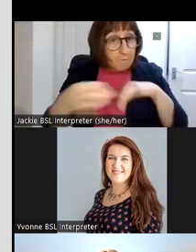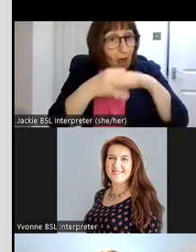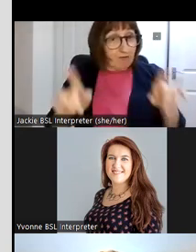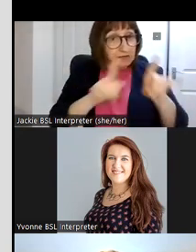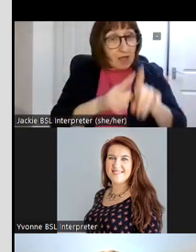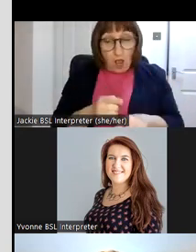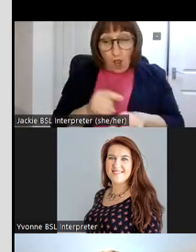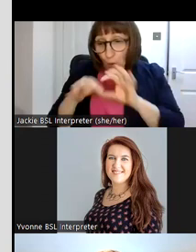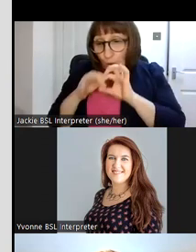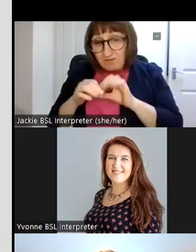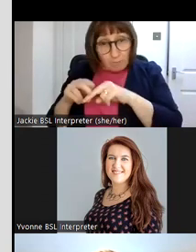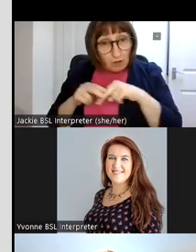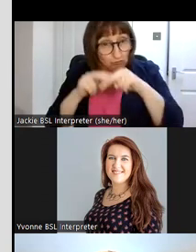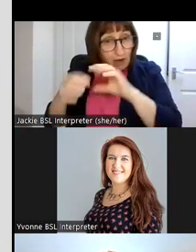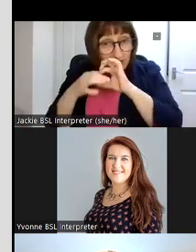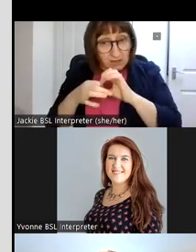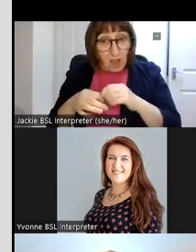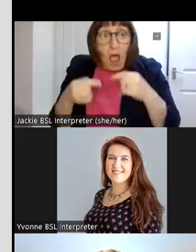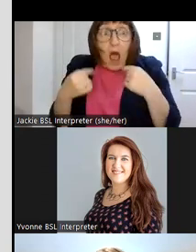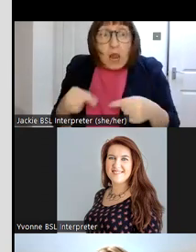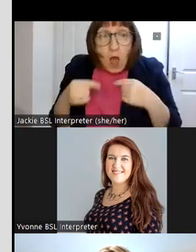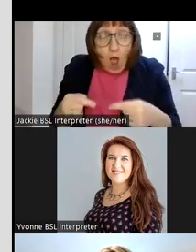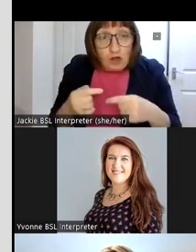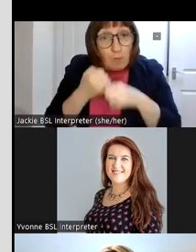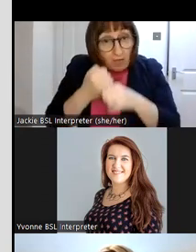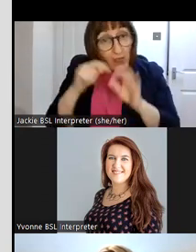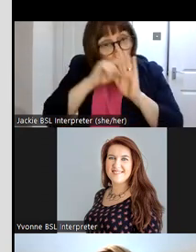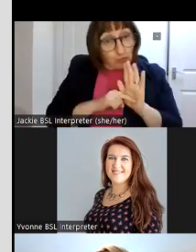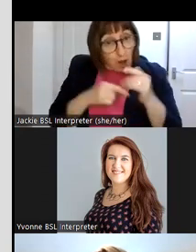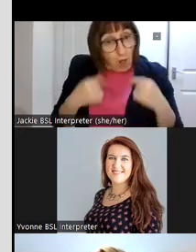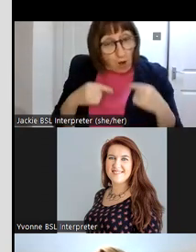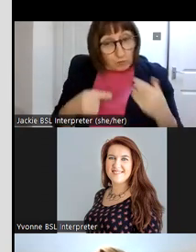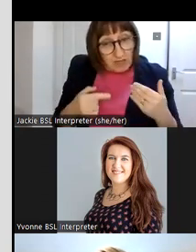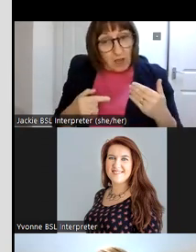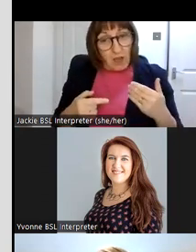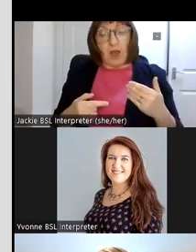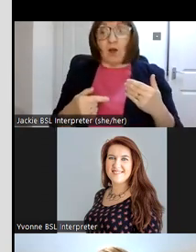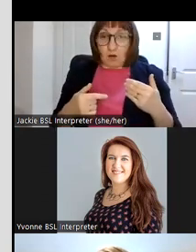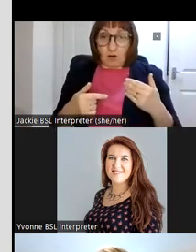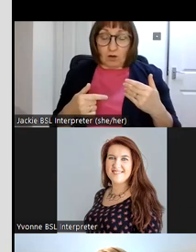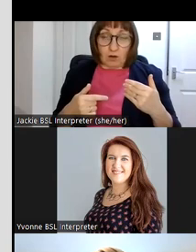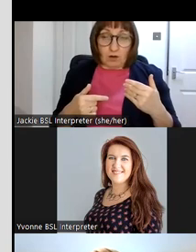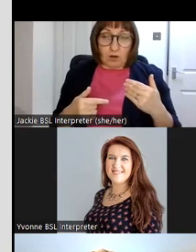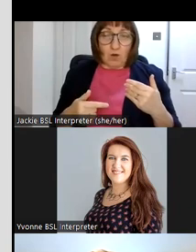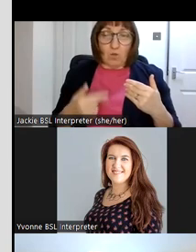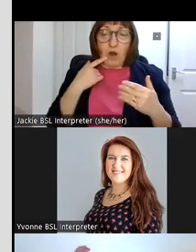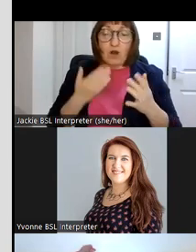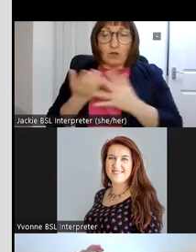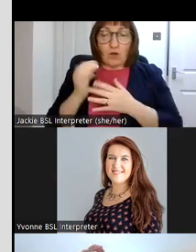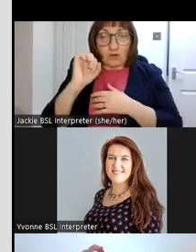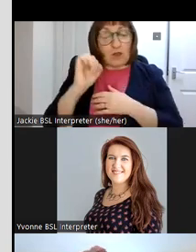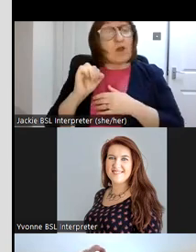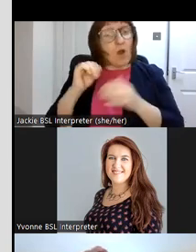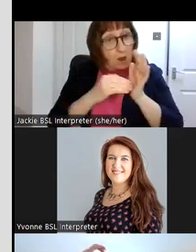close family relationships although allowed uh by the church law um were donated were uh denoted throughout the my column